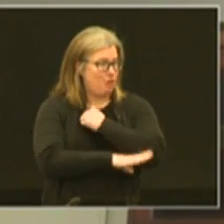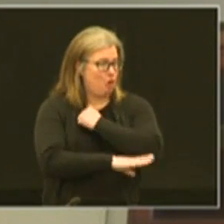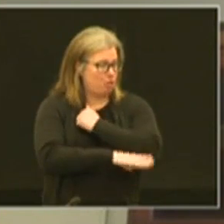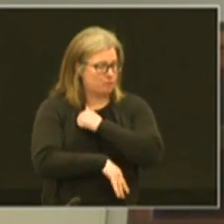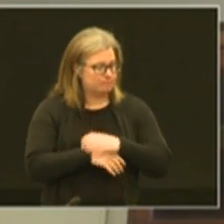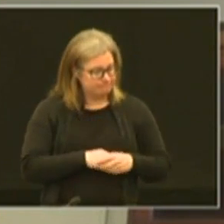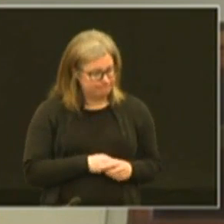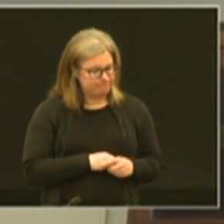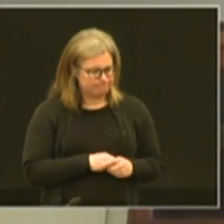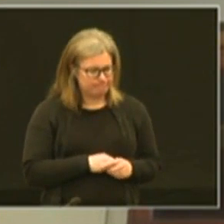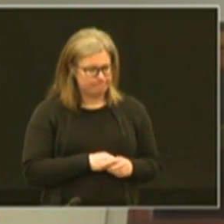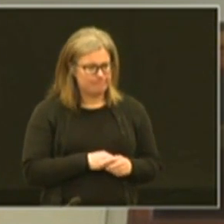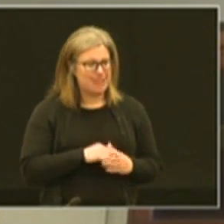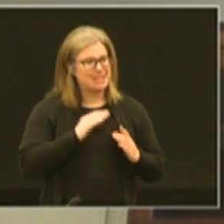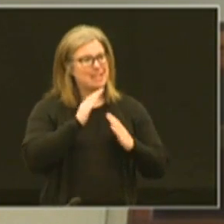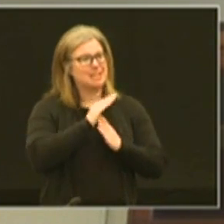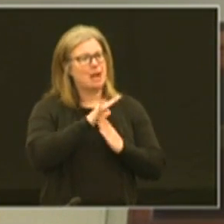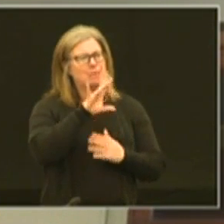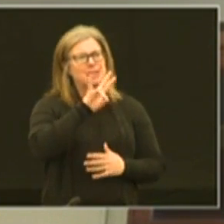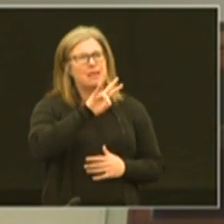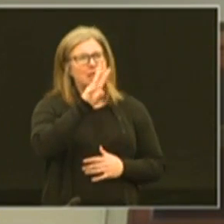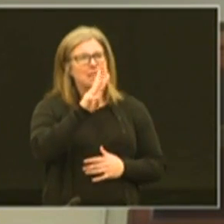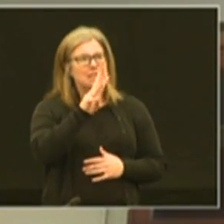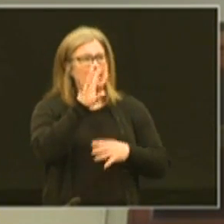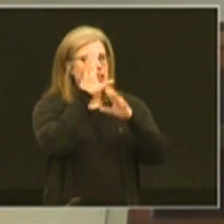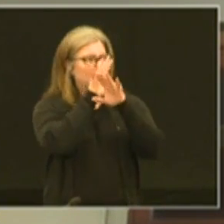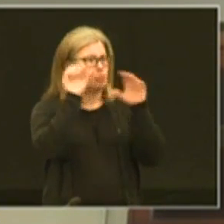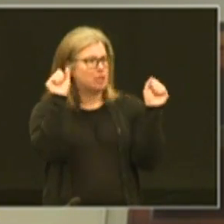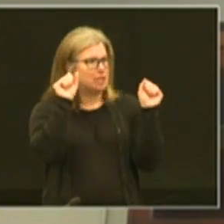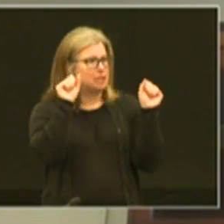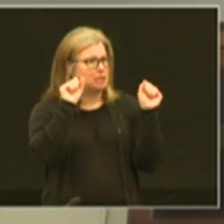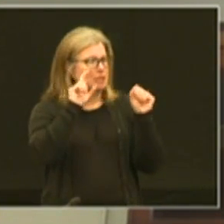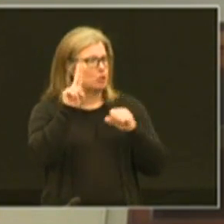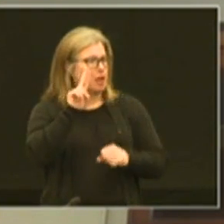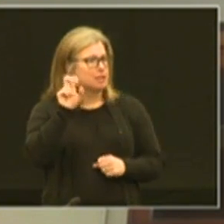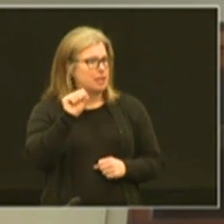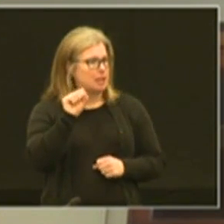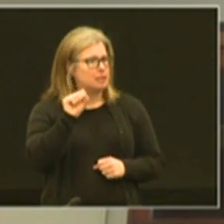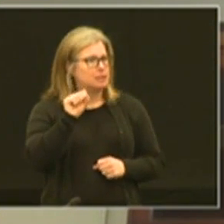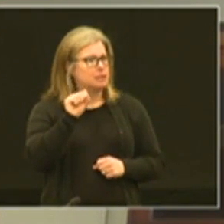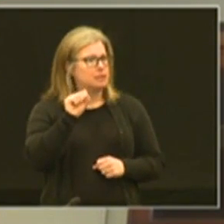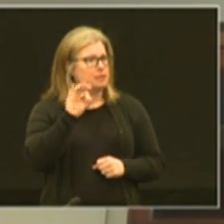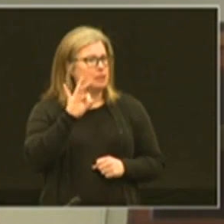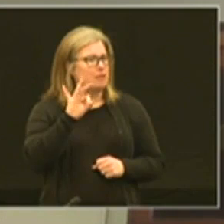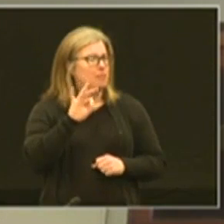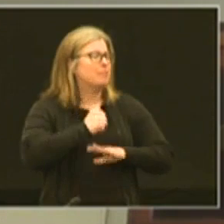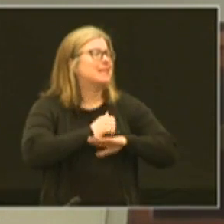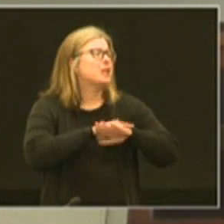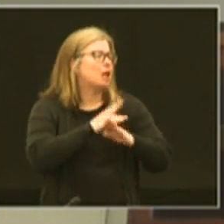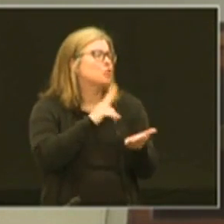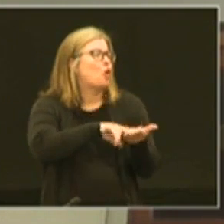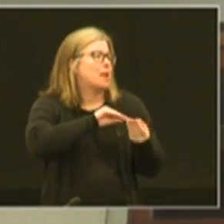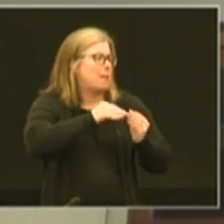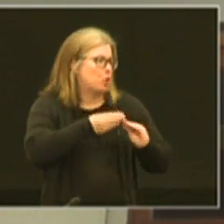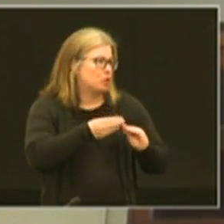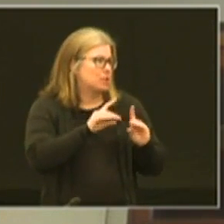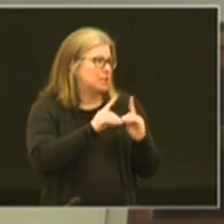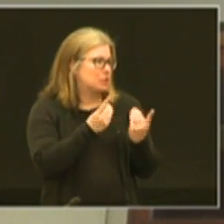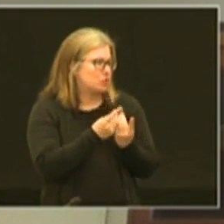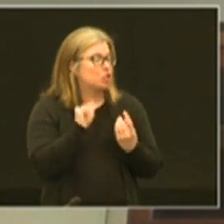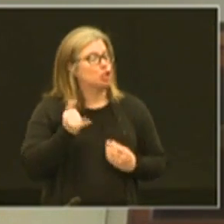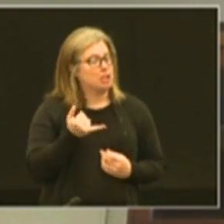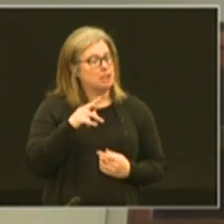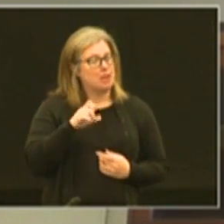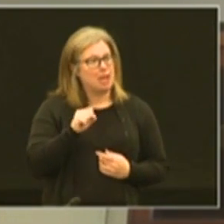but it's the top 76 superintendents in the United States of based on enrollment in districts which